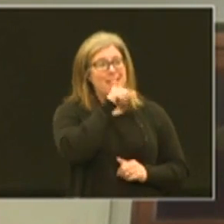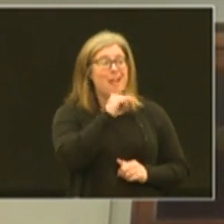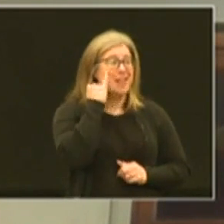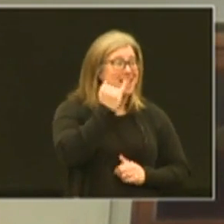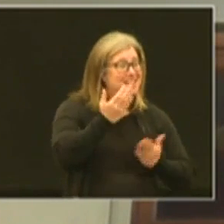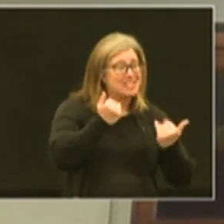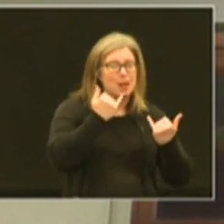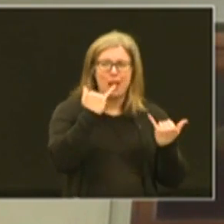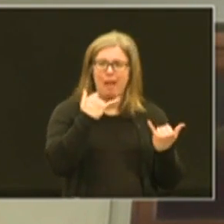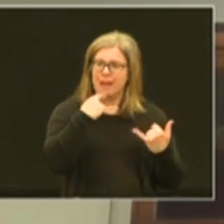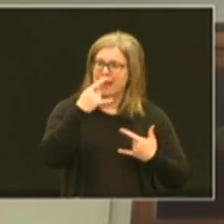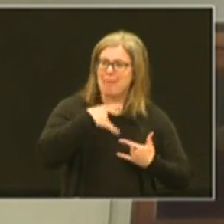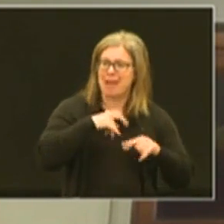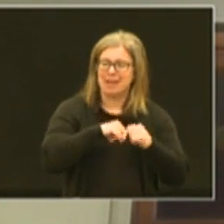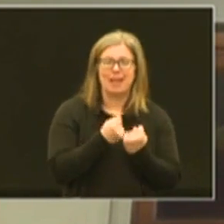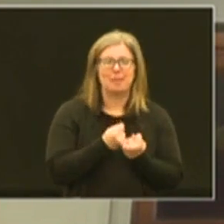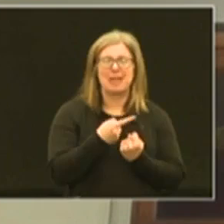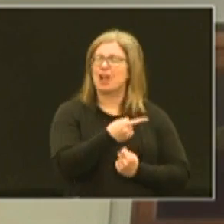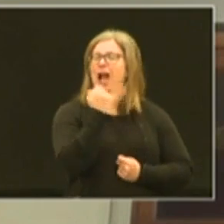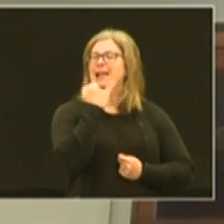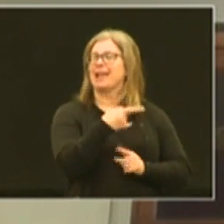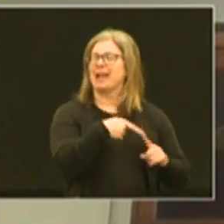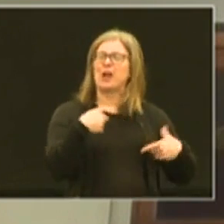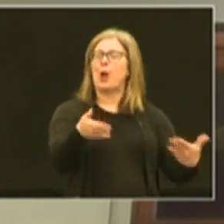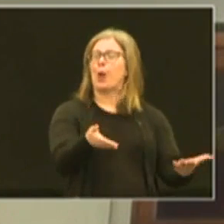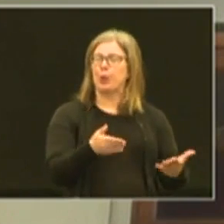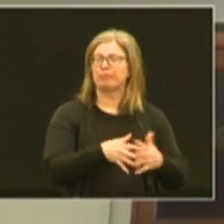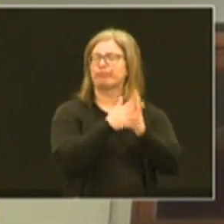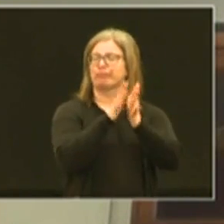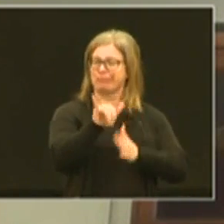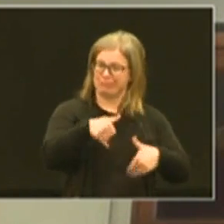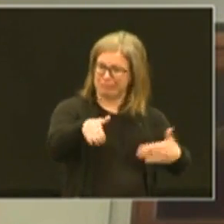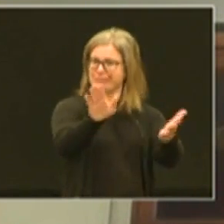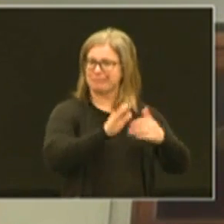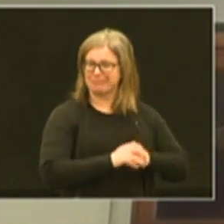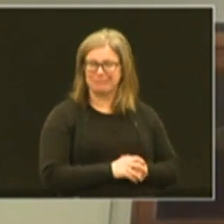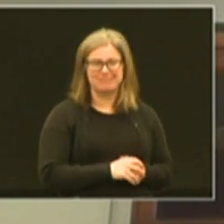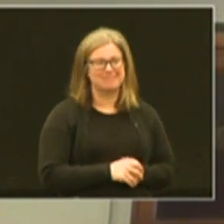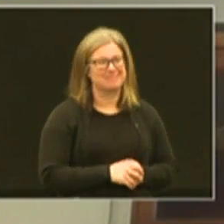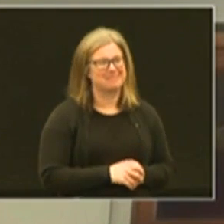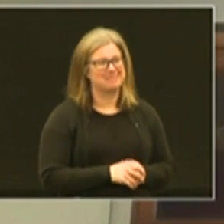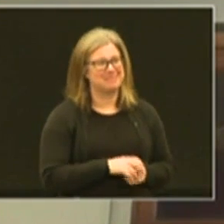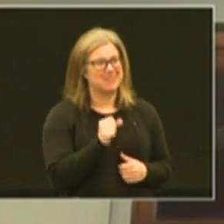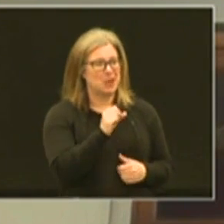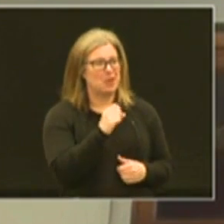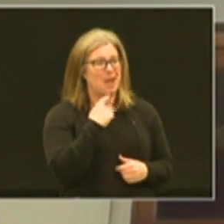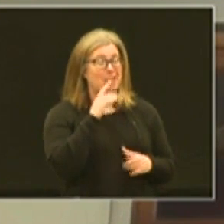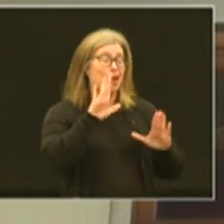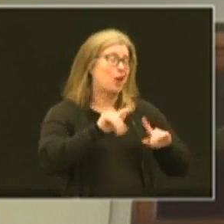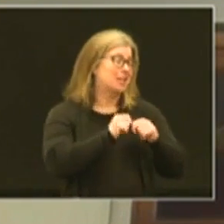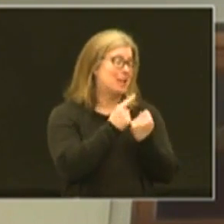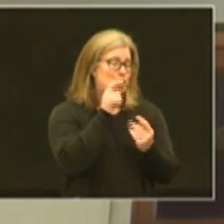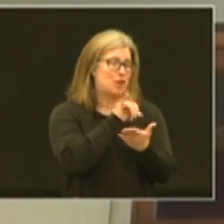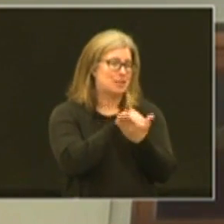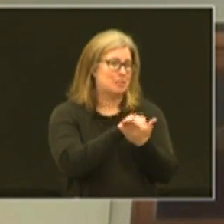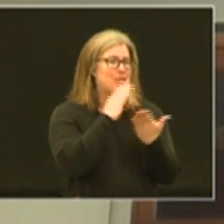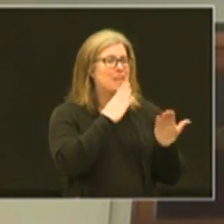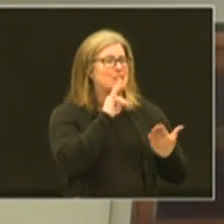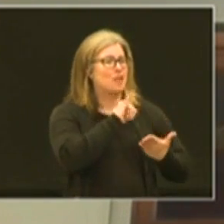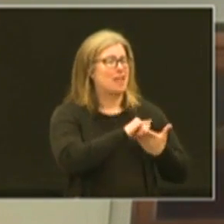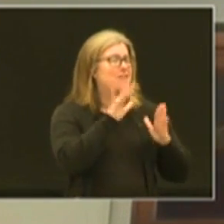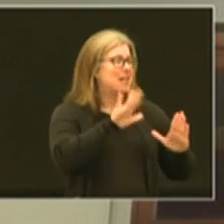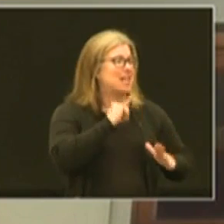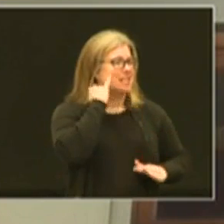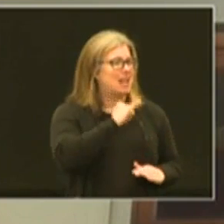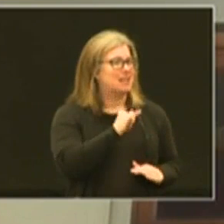ideas so now i get to tell my team here's an idea go go implement it and do it uh so and i got a great team who does that but thanks for that